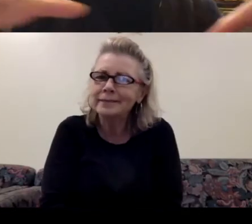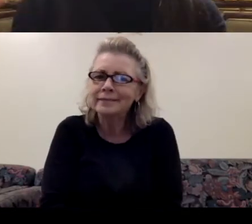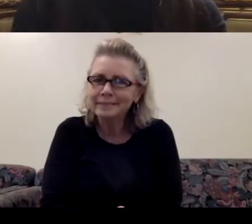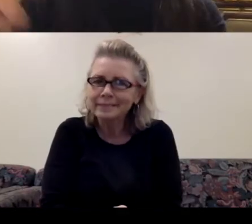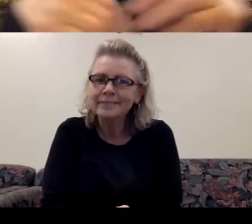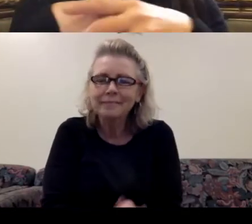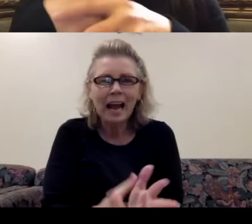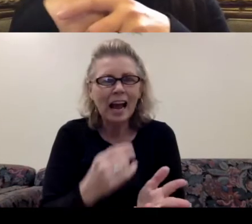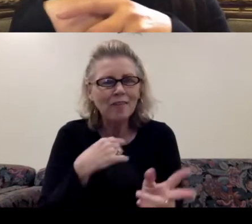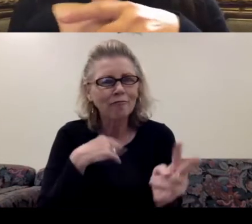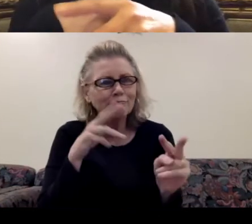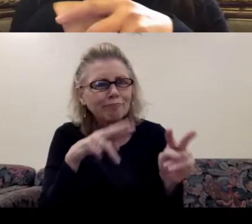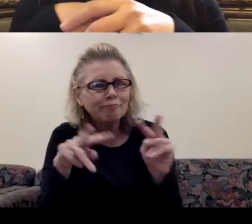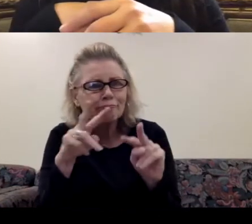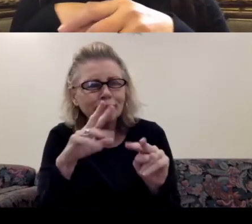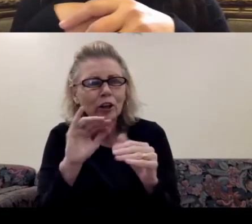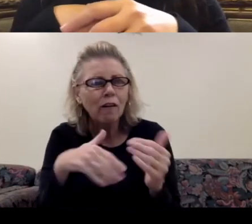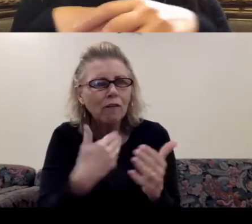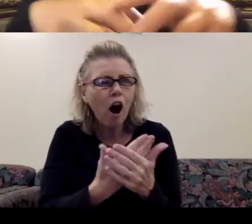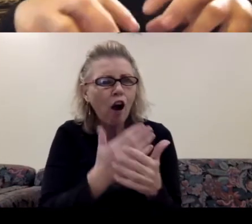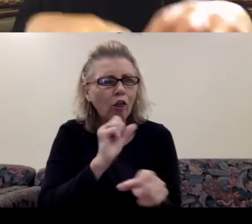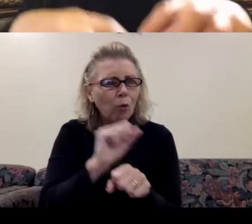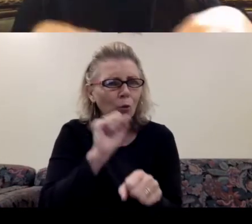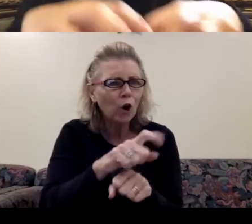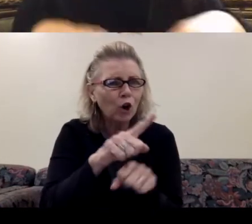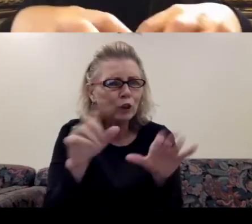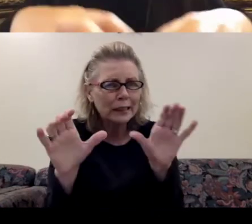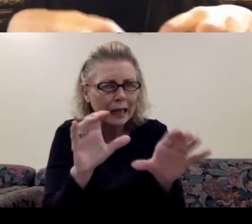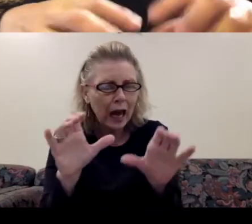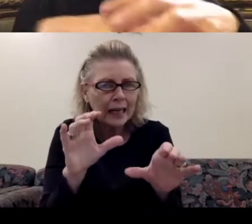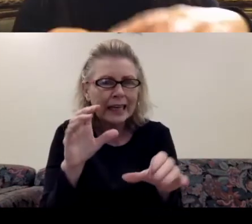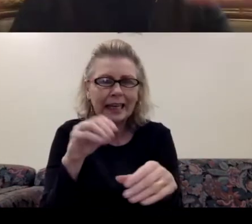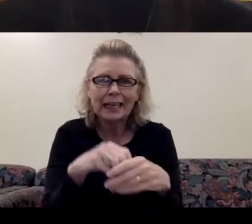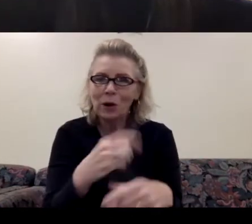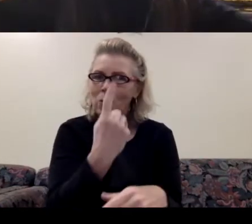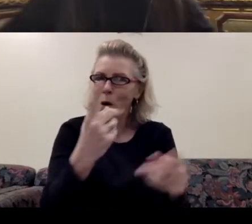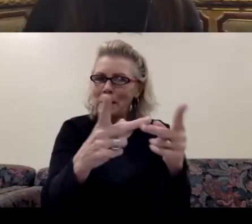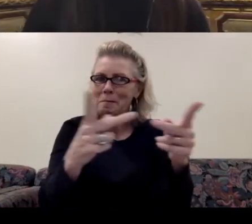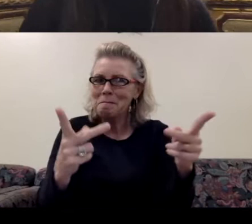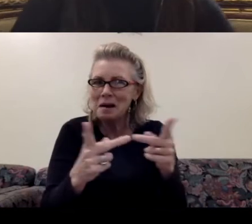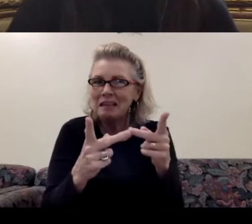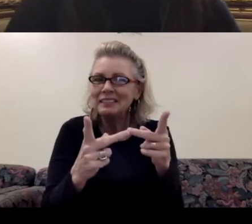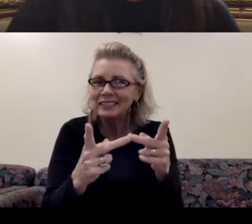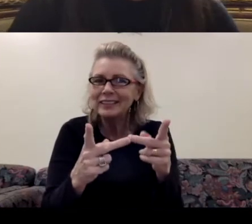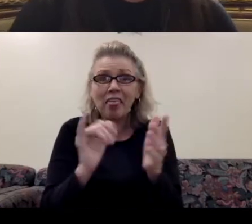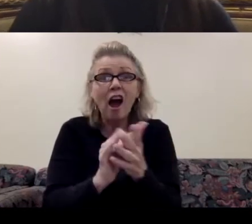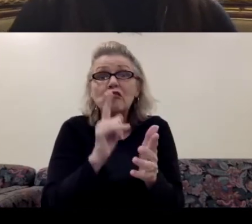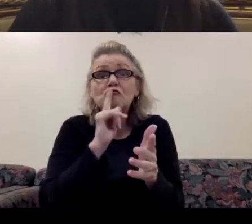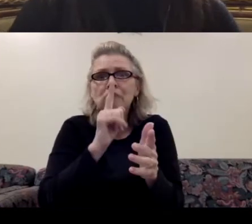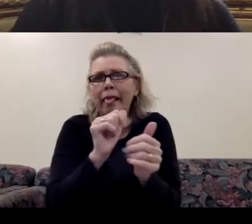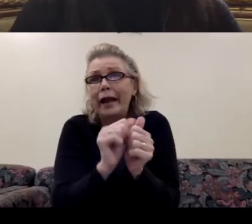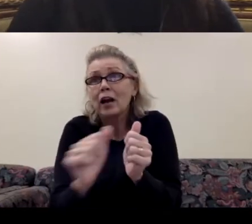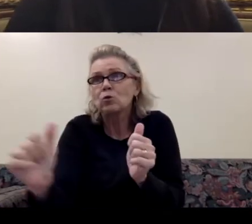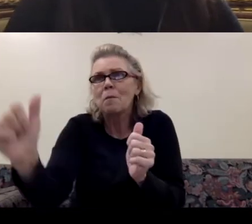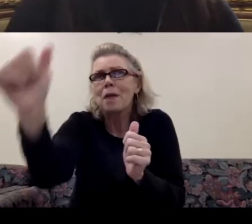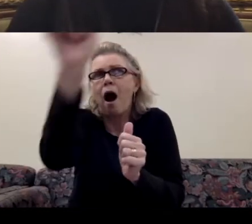looking at all the work, have you been done in one only place, which goes beyond one only place. It's just